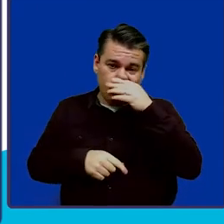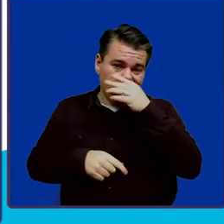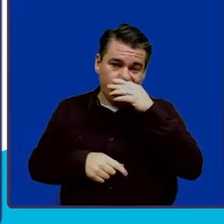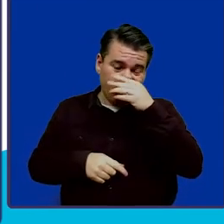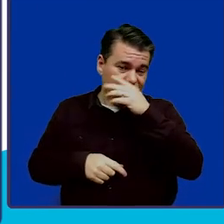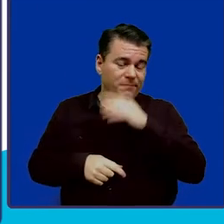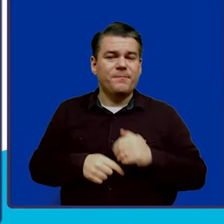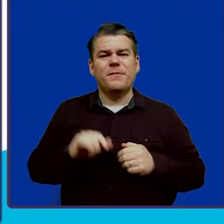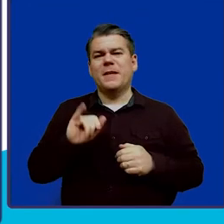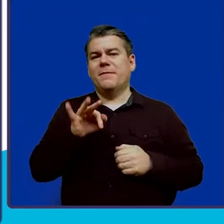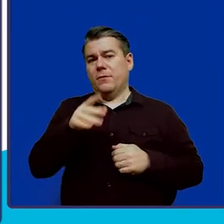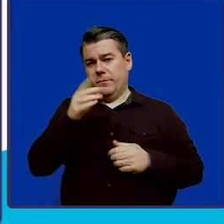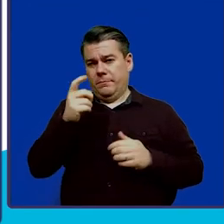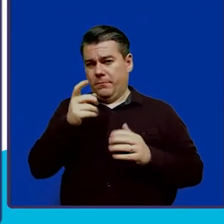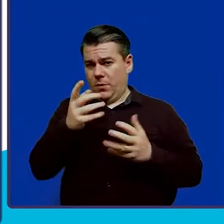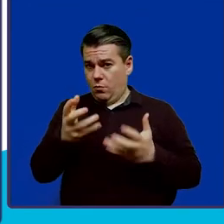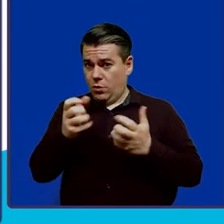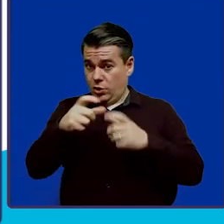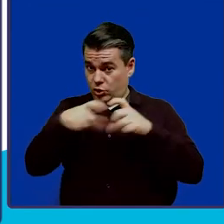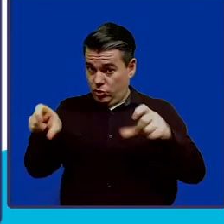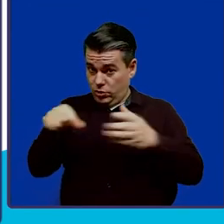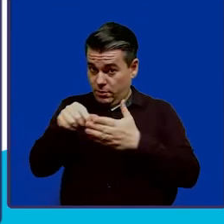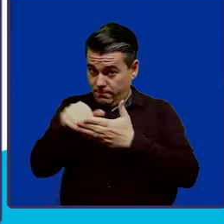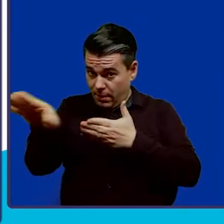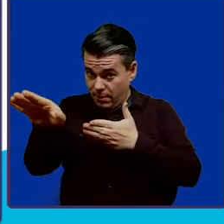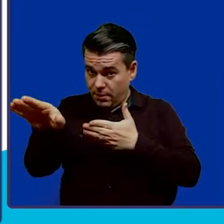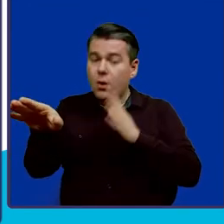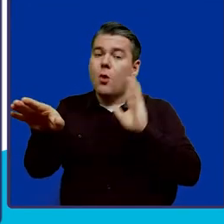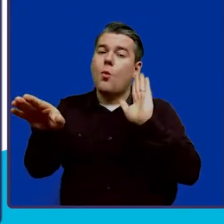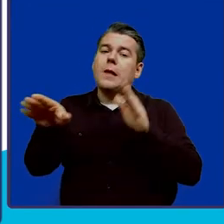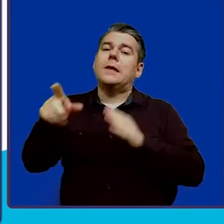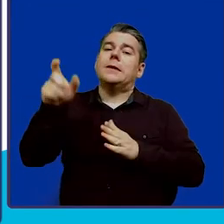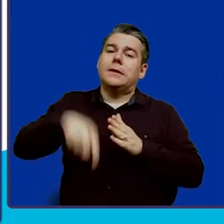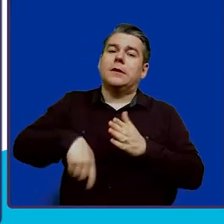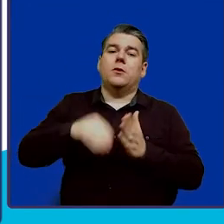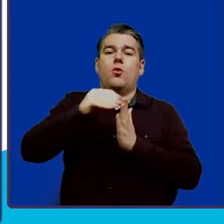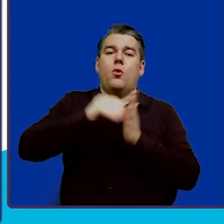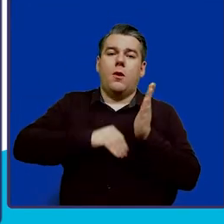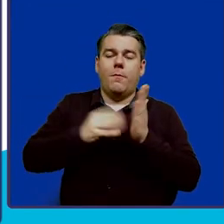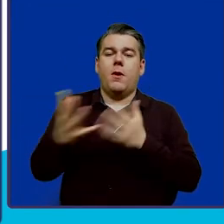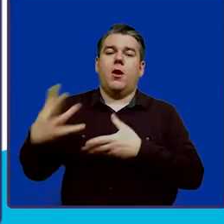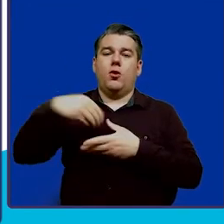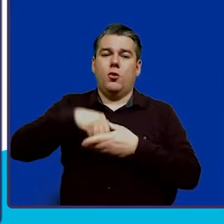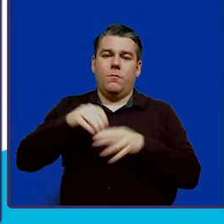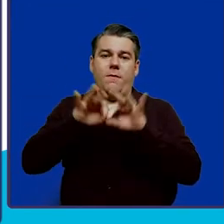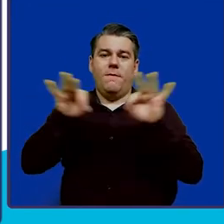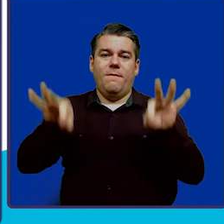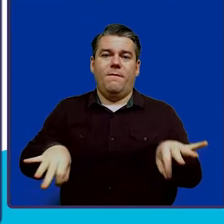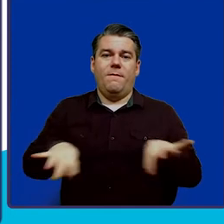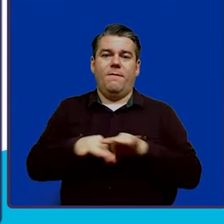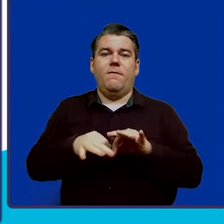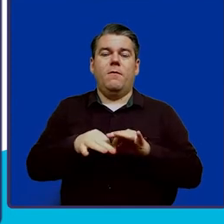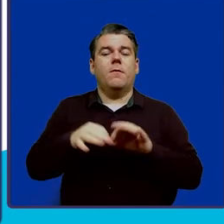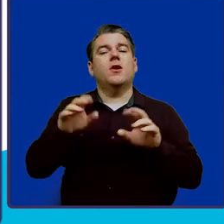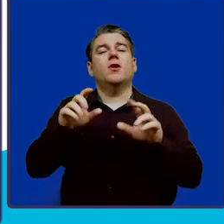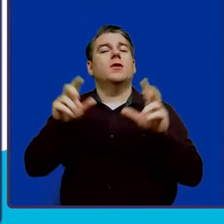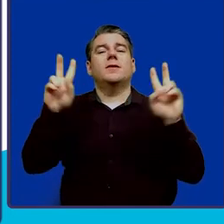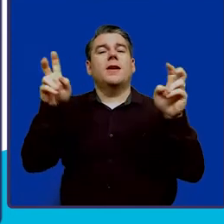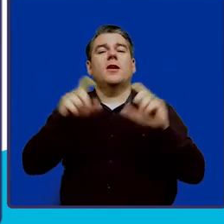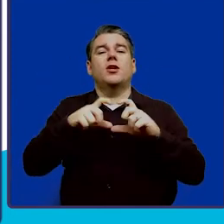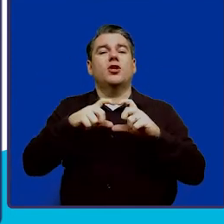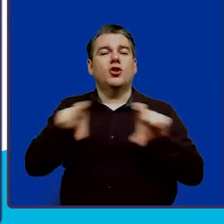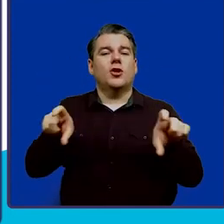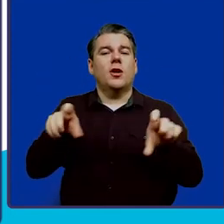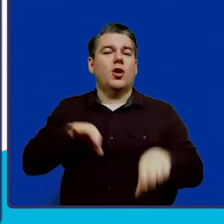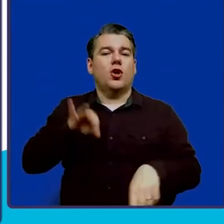quick note, if you choose to mail a check payment, you will need to complete and include the form that's titled Check Contribution